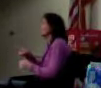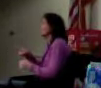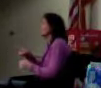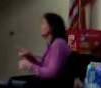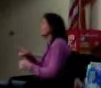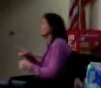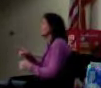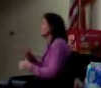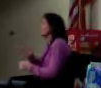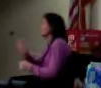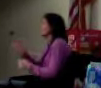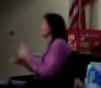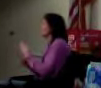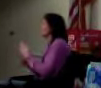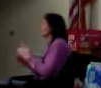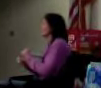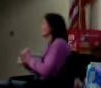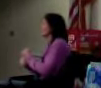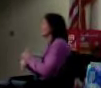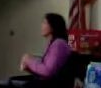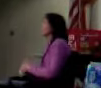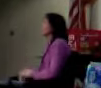in, that you are part of the making of?